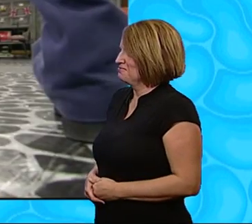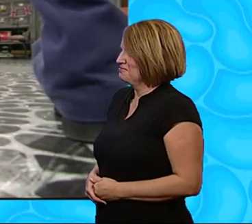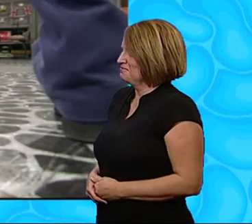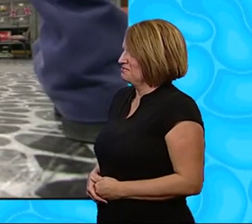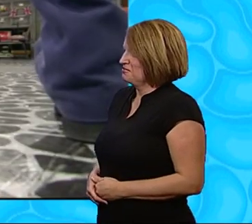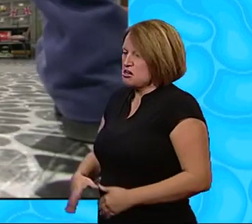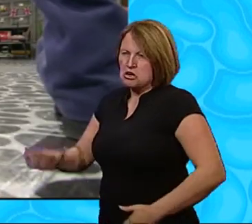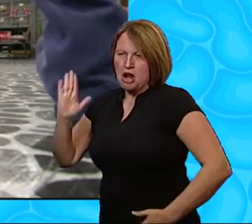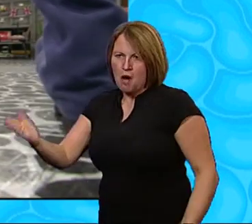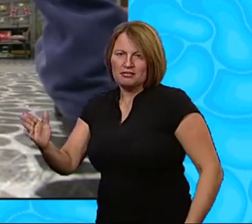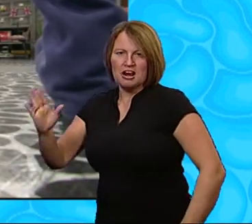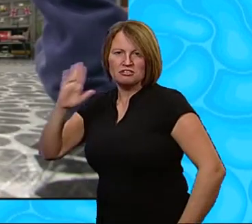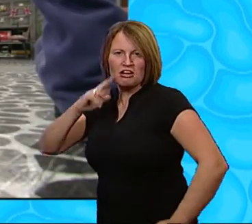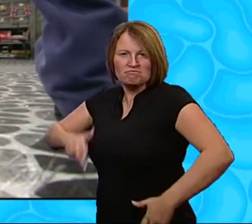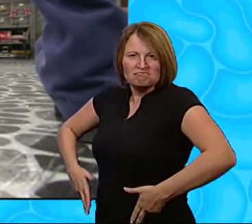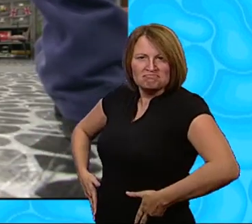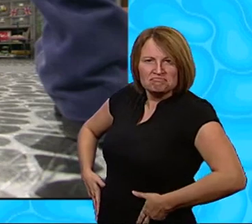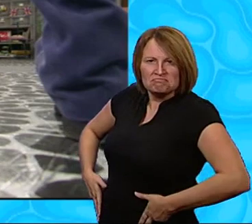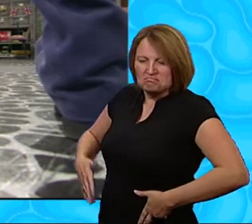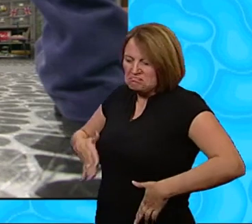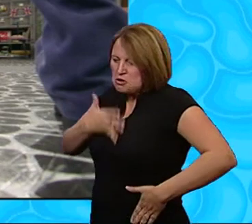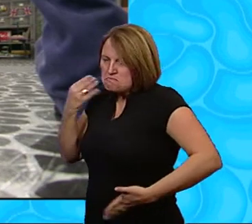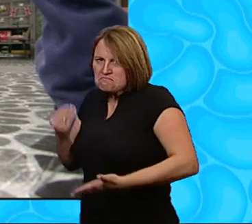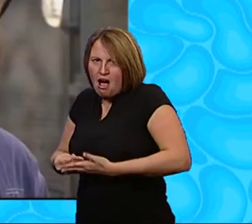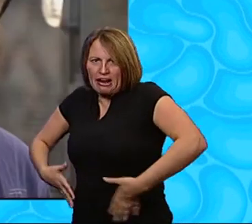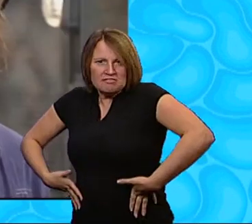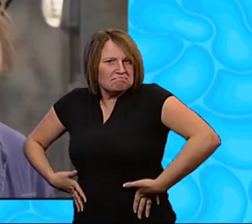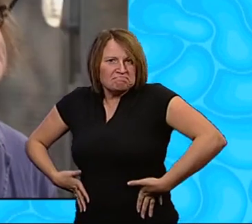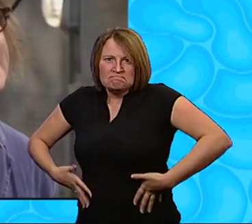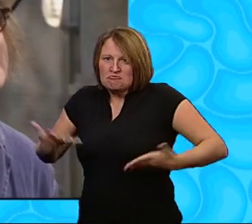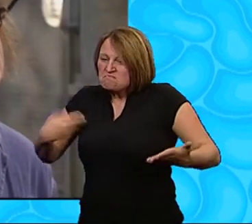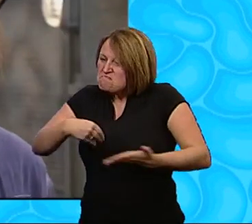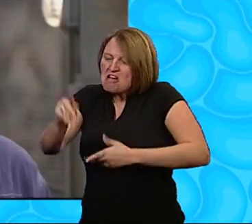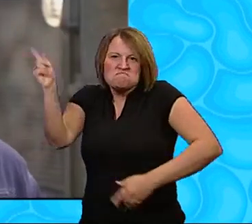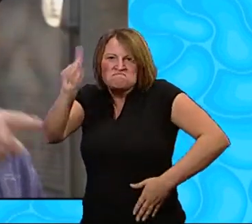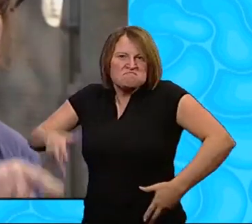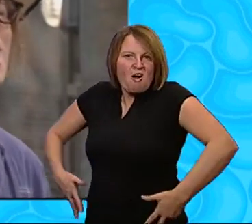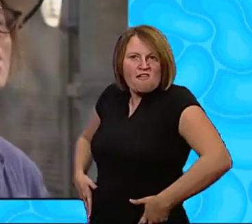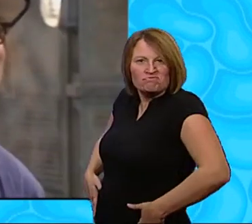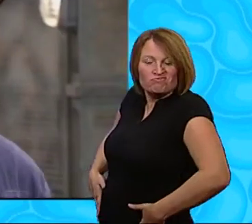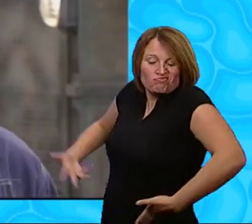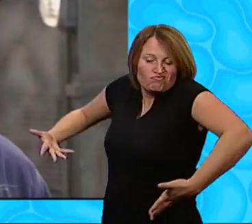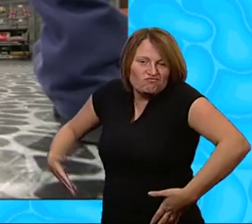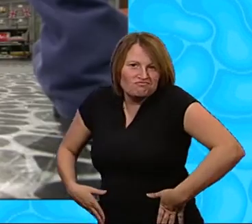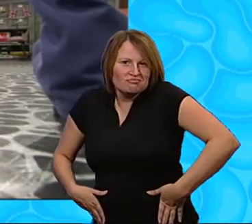Hey, listen, Dorst We ain't got the money, see? And we ain't paying it, so there